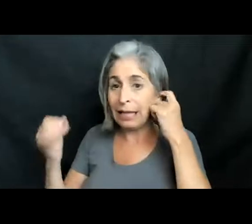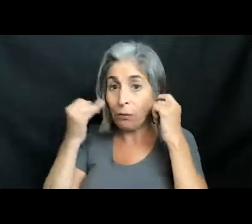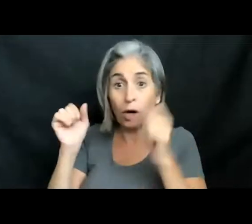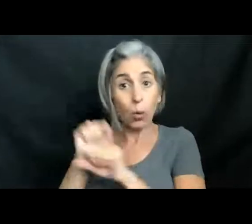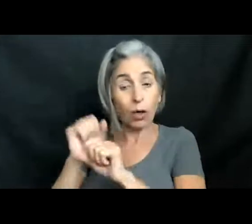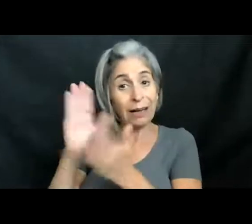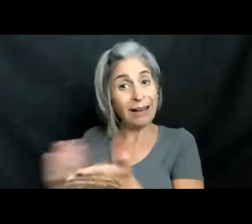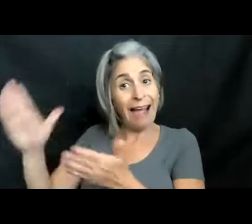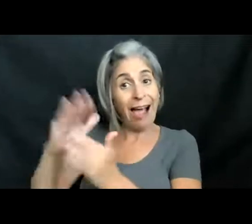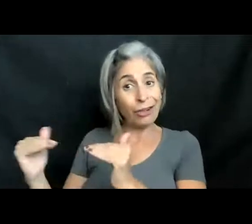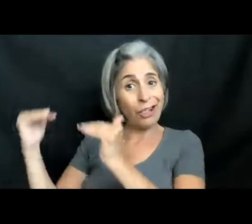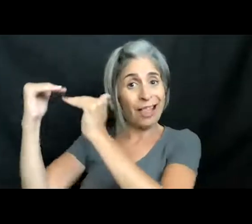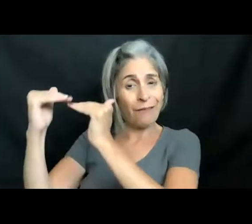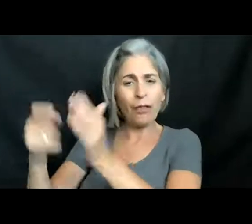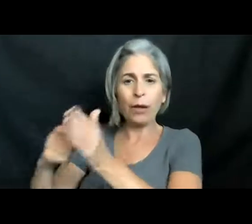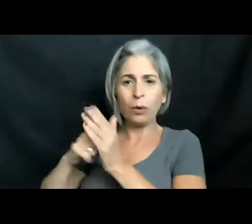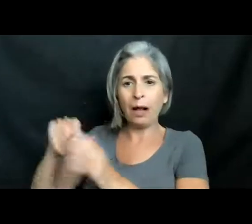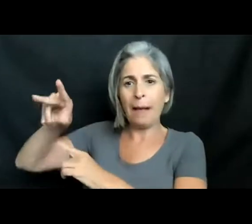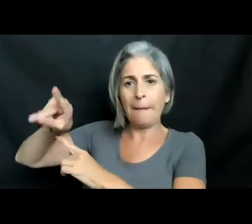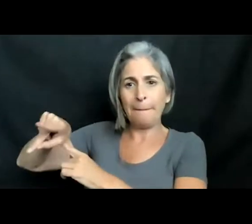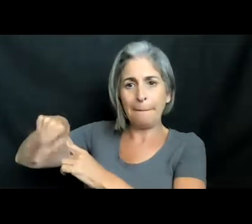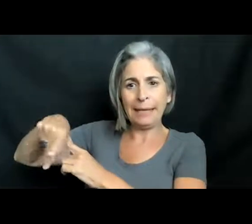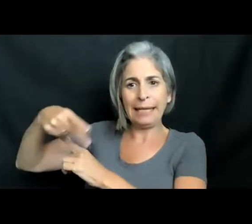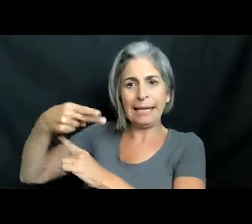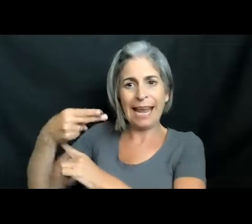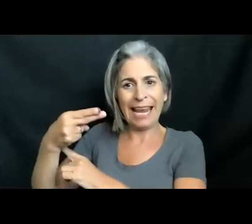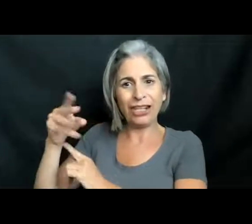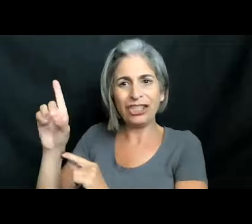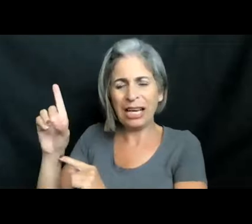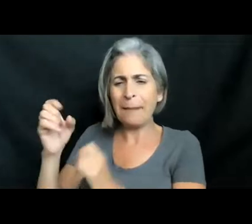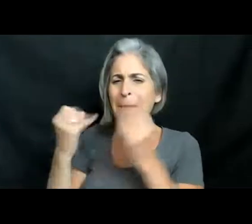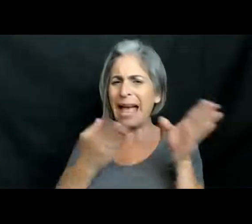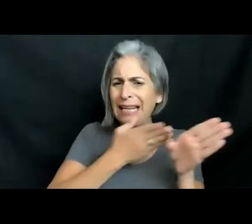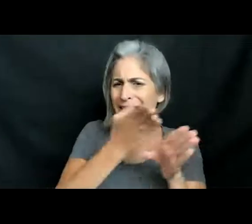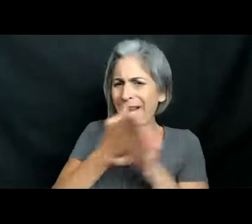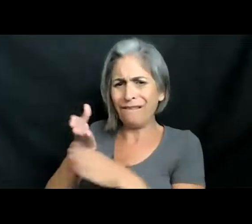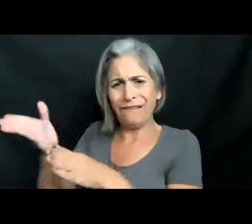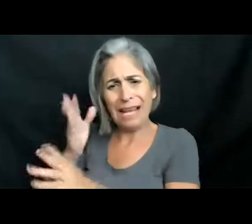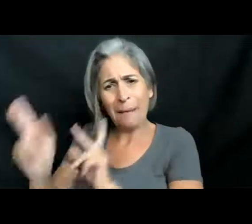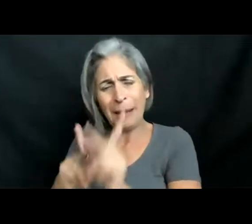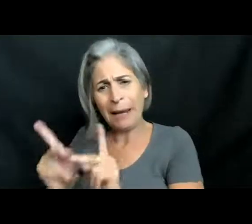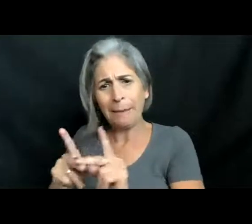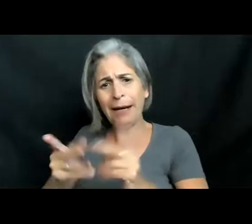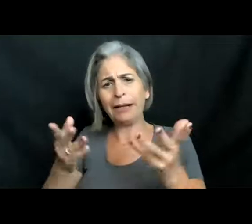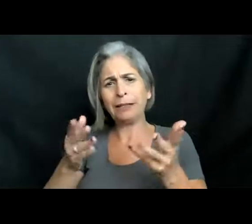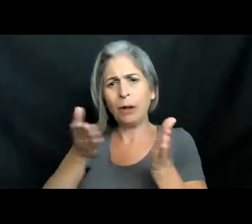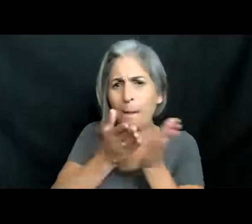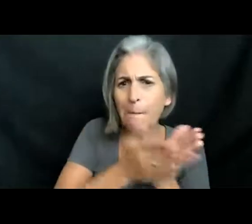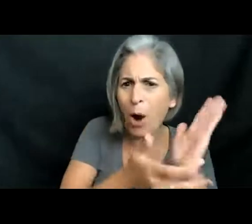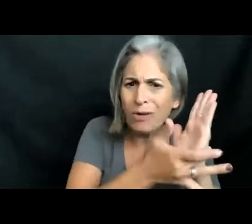level, they do require a PhD. But I know so many people in the fields that are scuba instructors, boat technicians,